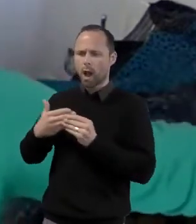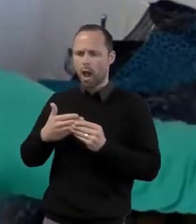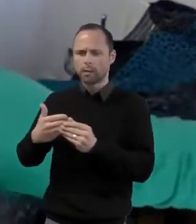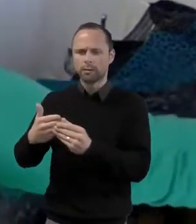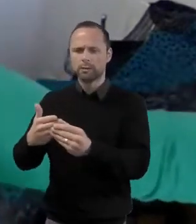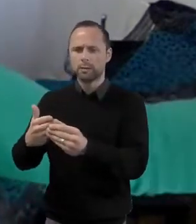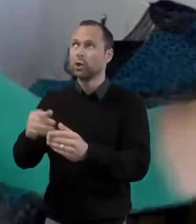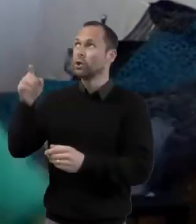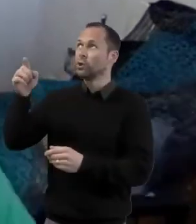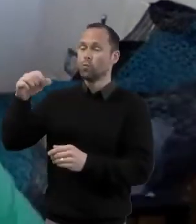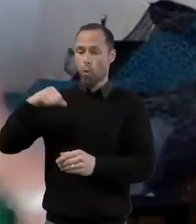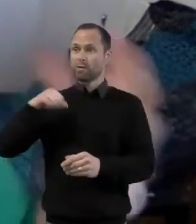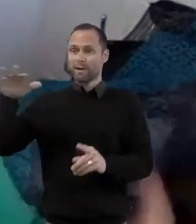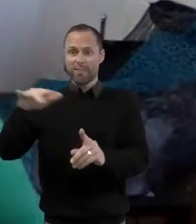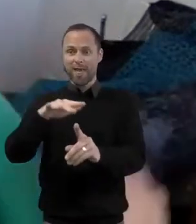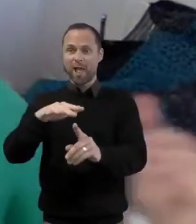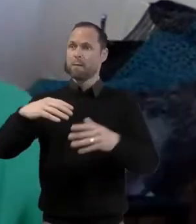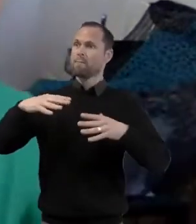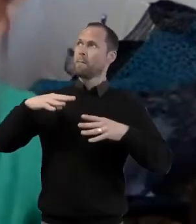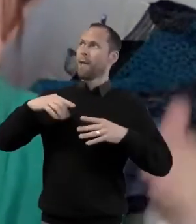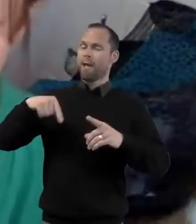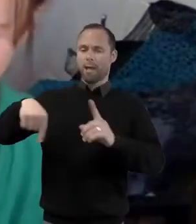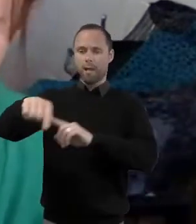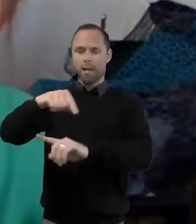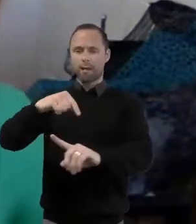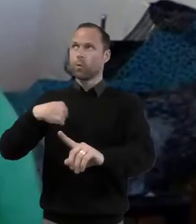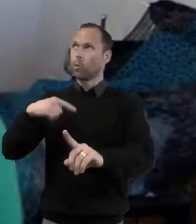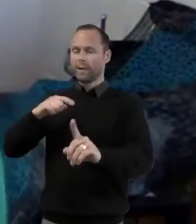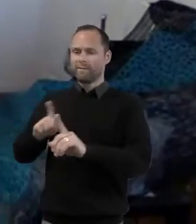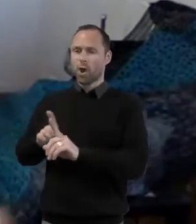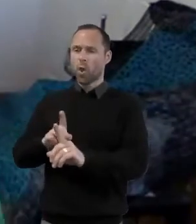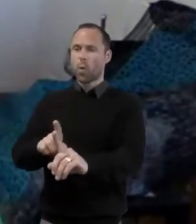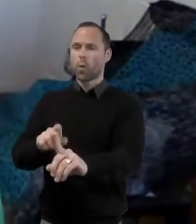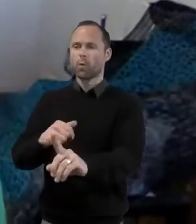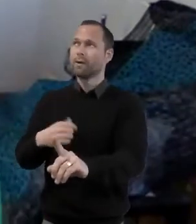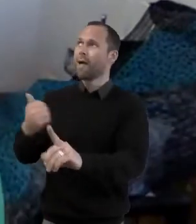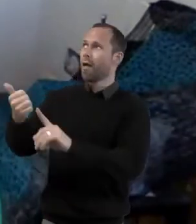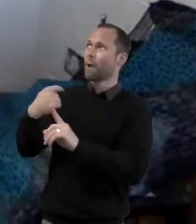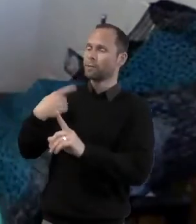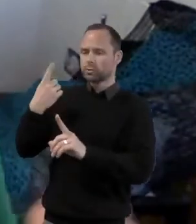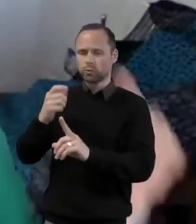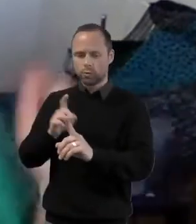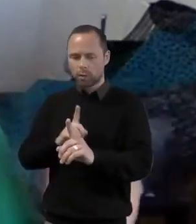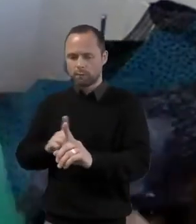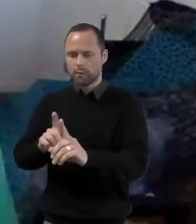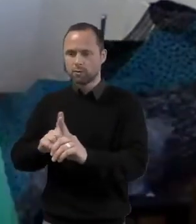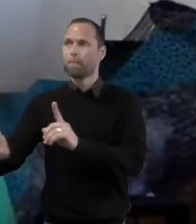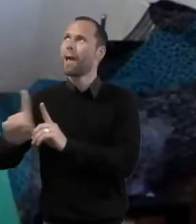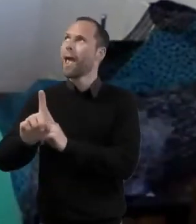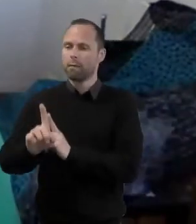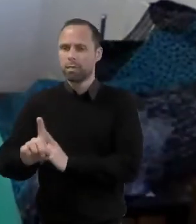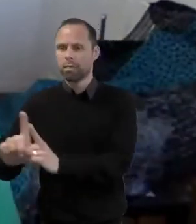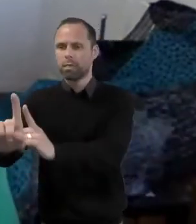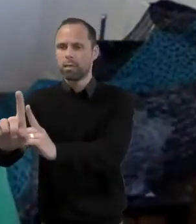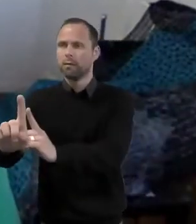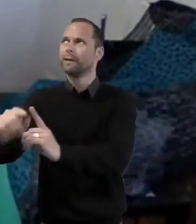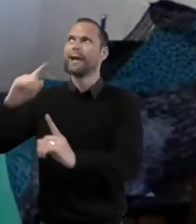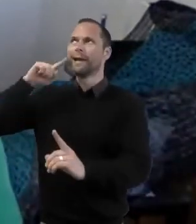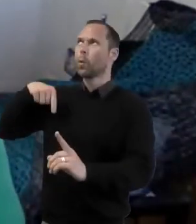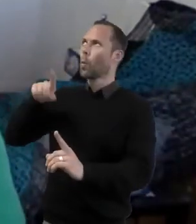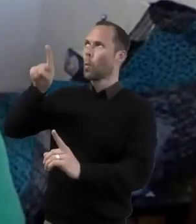but seeking to keep pace with you and never jumping ahead because this is all about you.